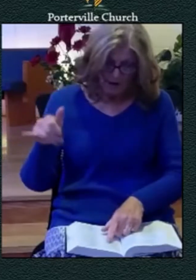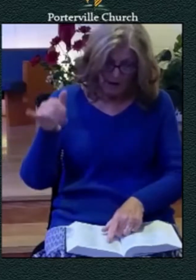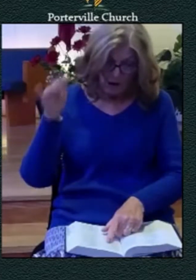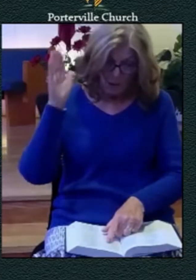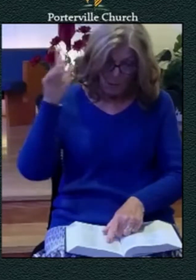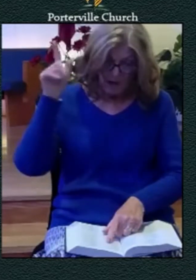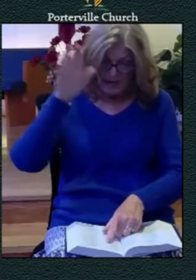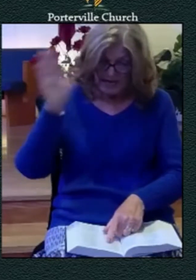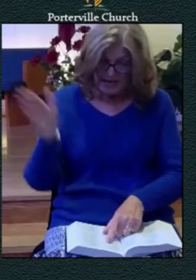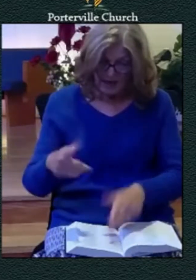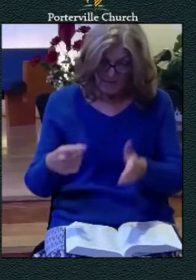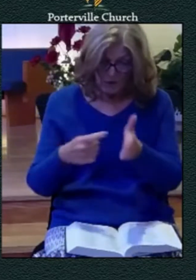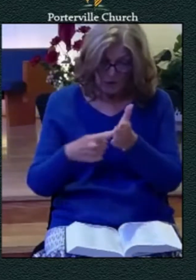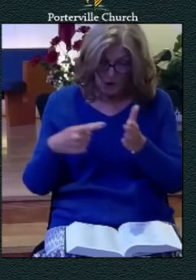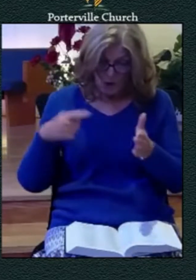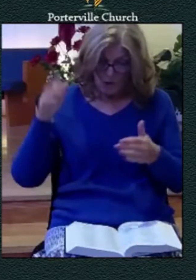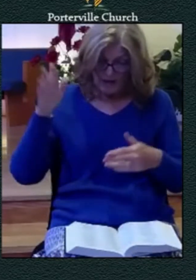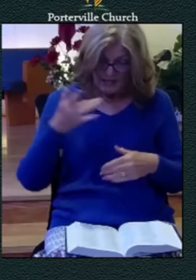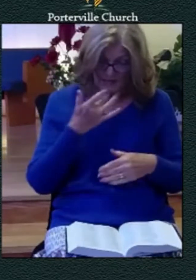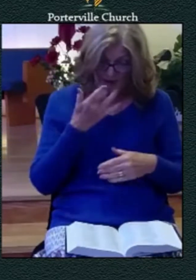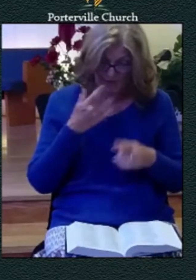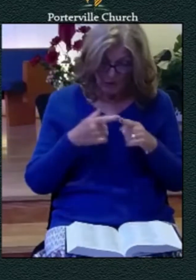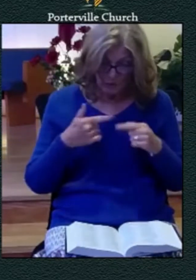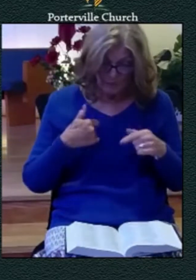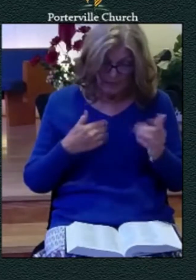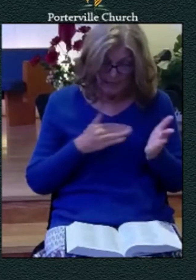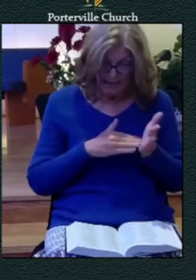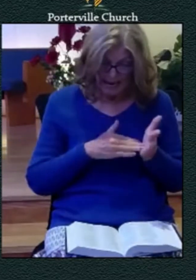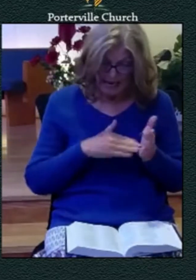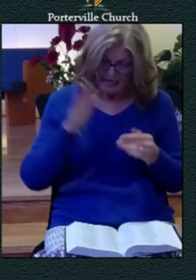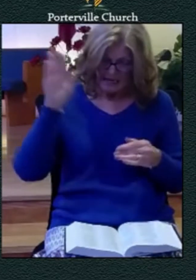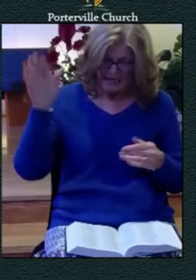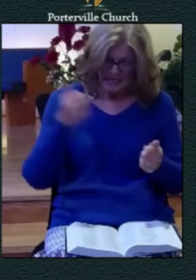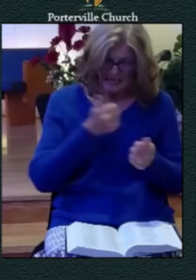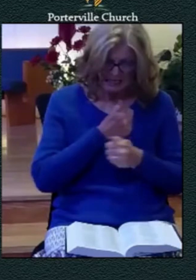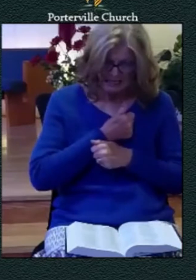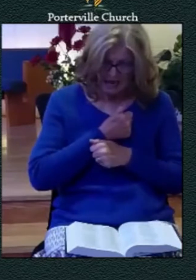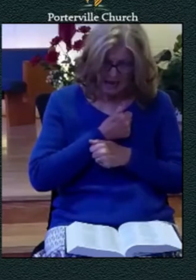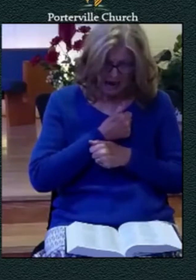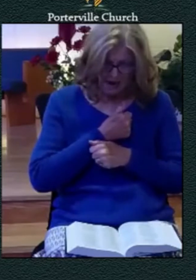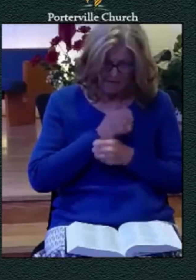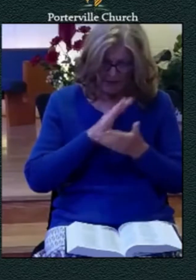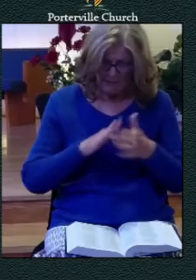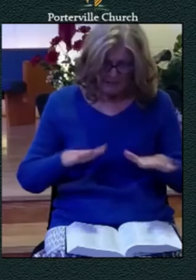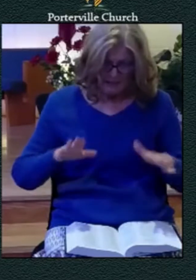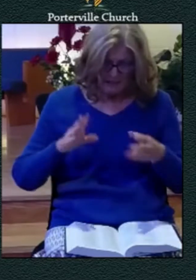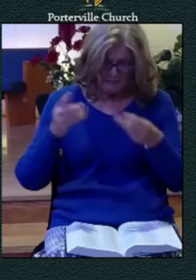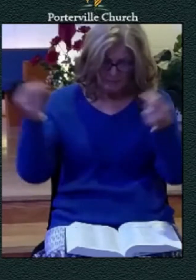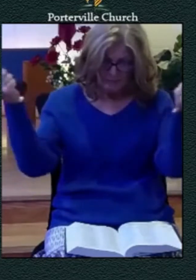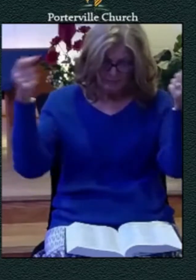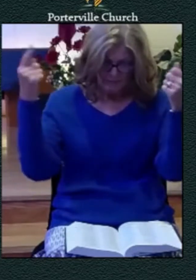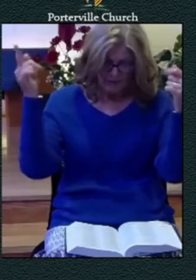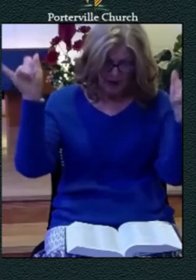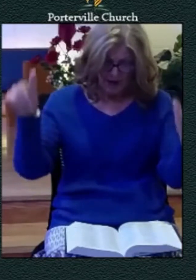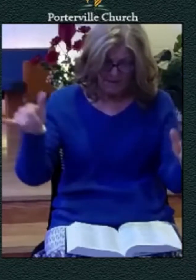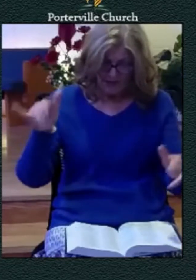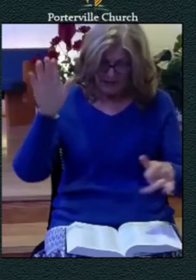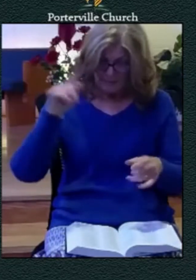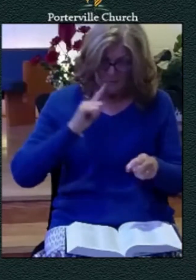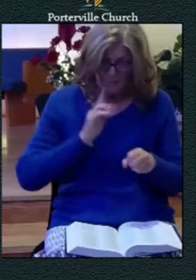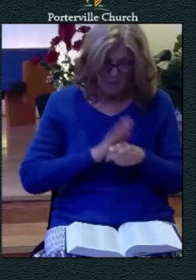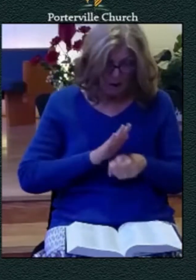again has his loving kindness ceased forever has his promise come to an end forever